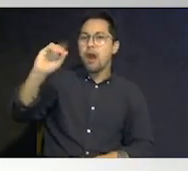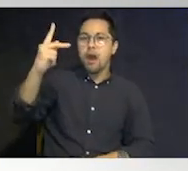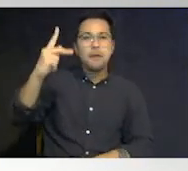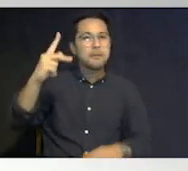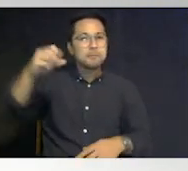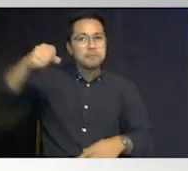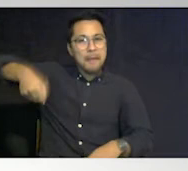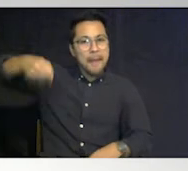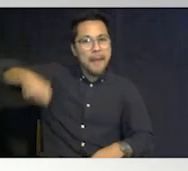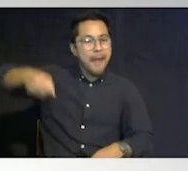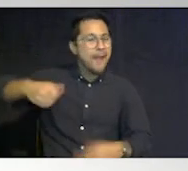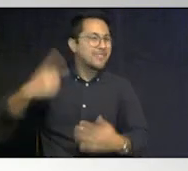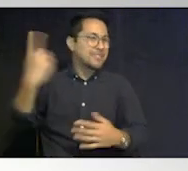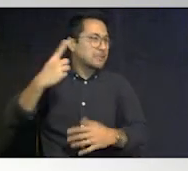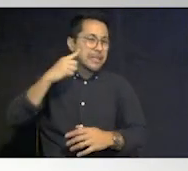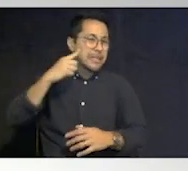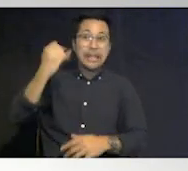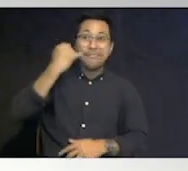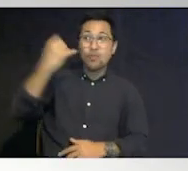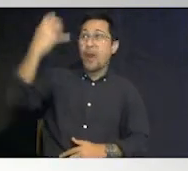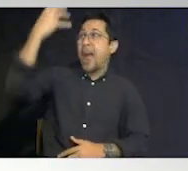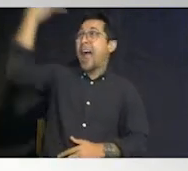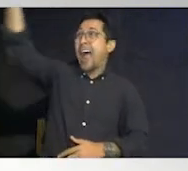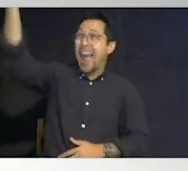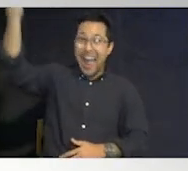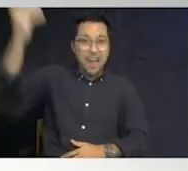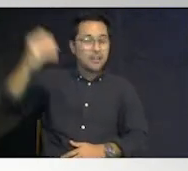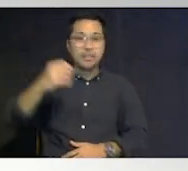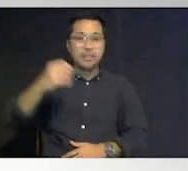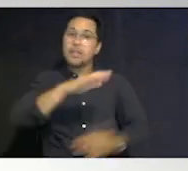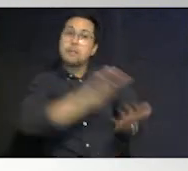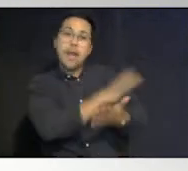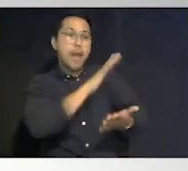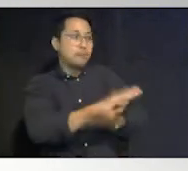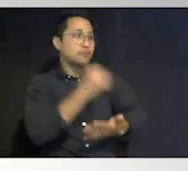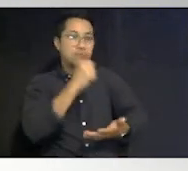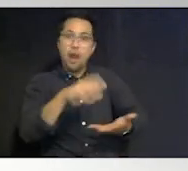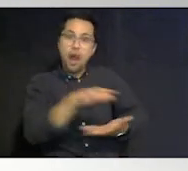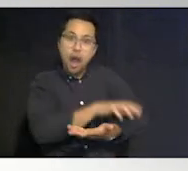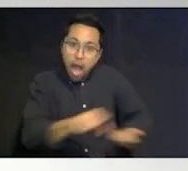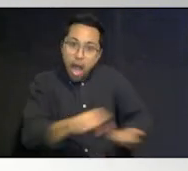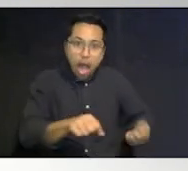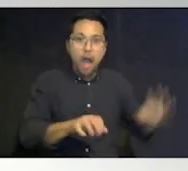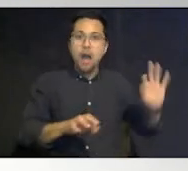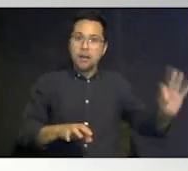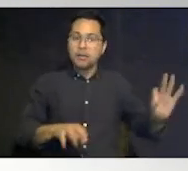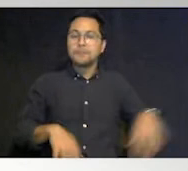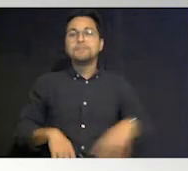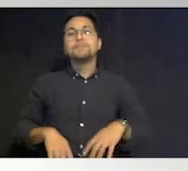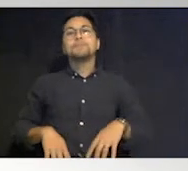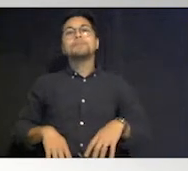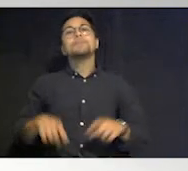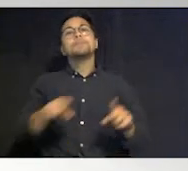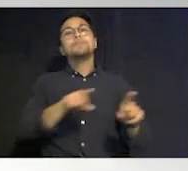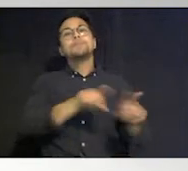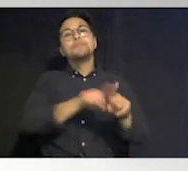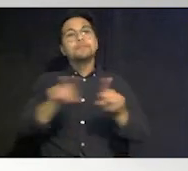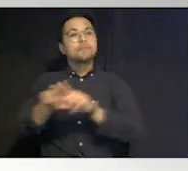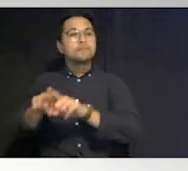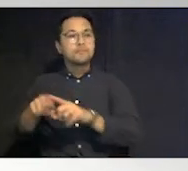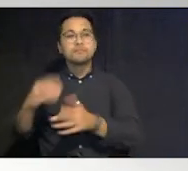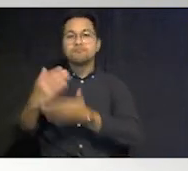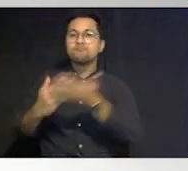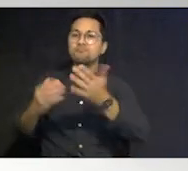that um will will not ruin them um and then that goes on to list some of those important documents